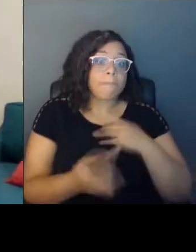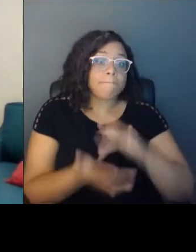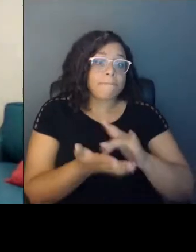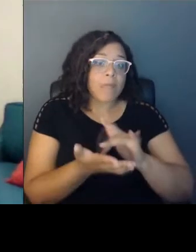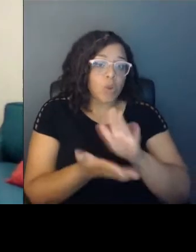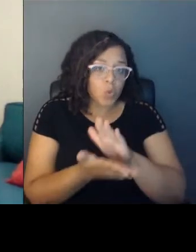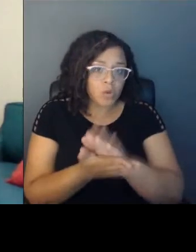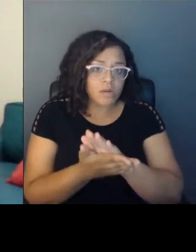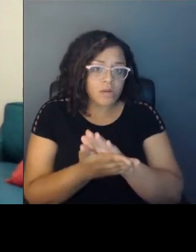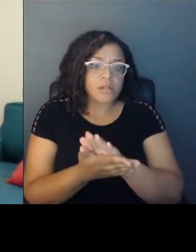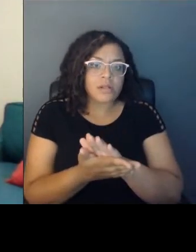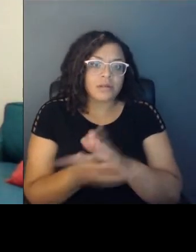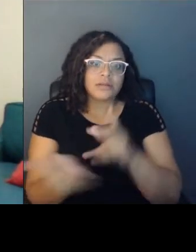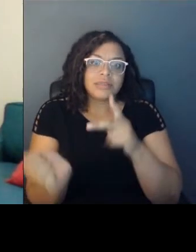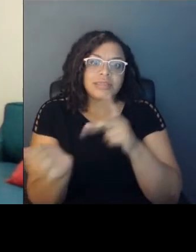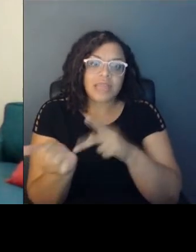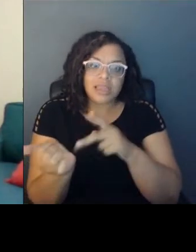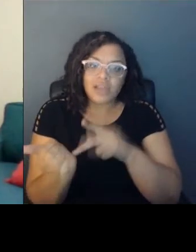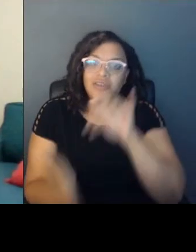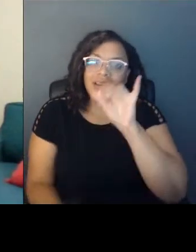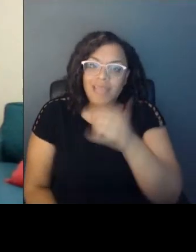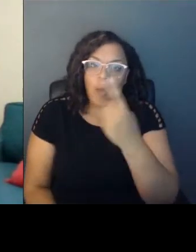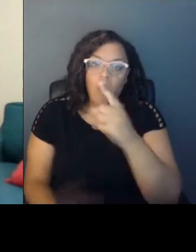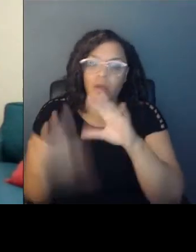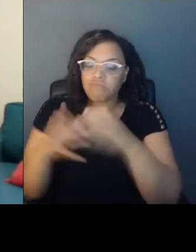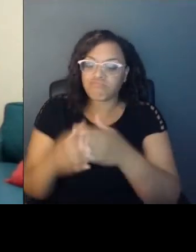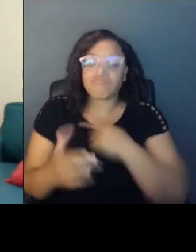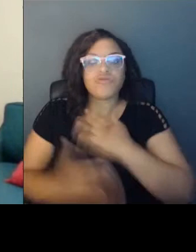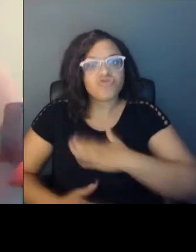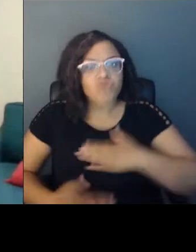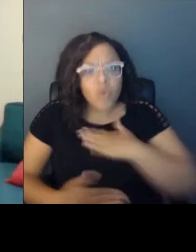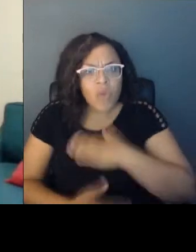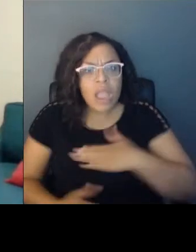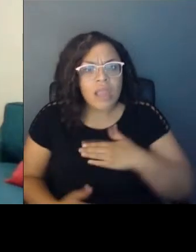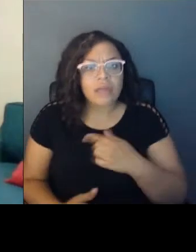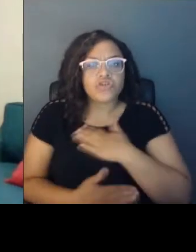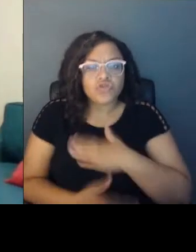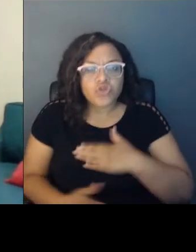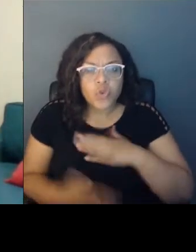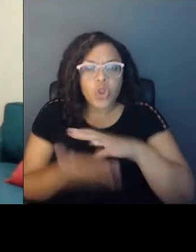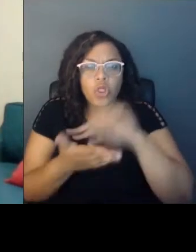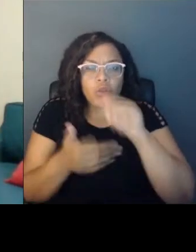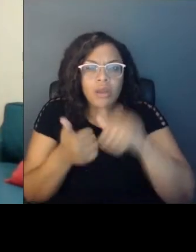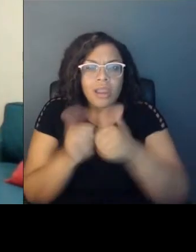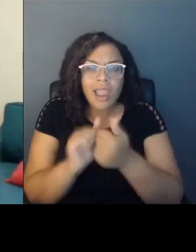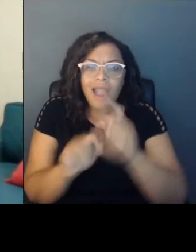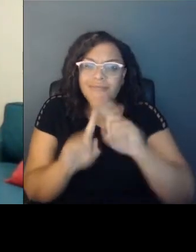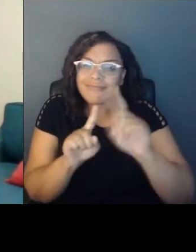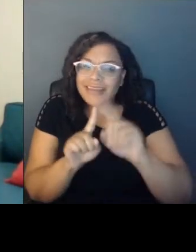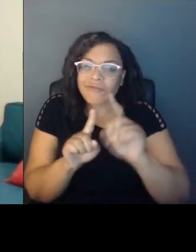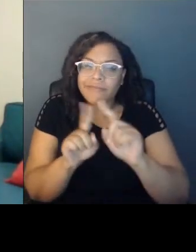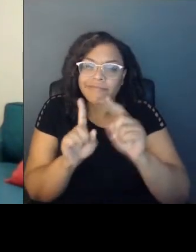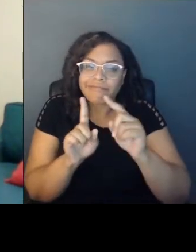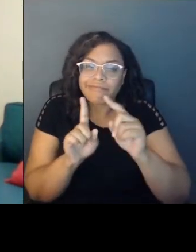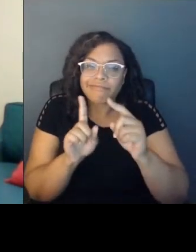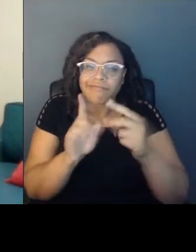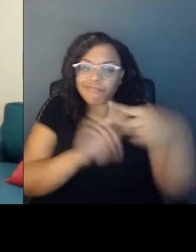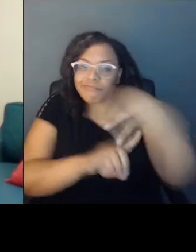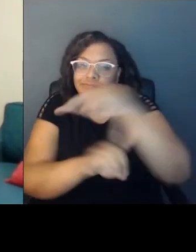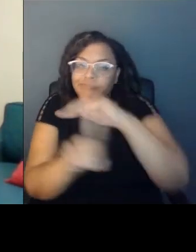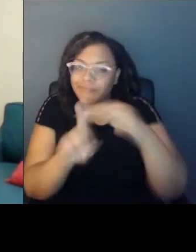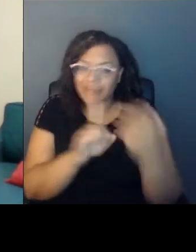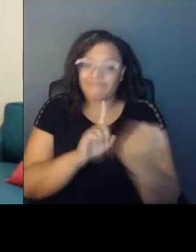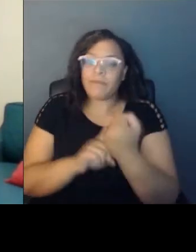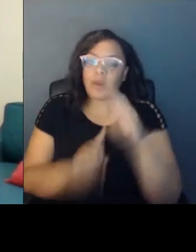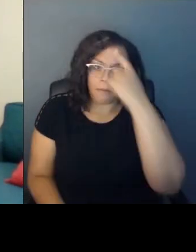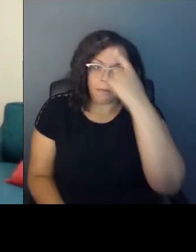rotation that I enjoyed. I enjoyed learning about how all different things impact the mental health and